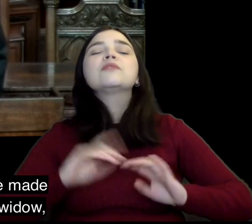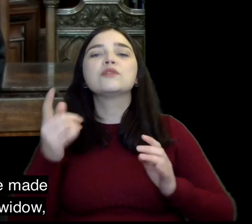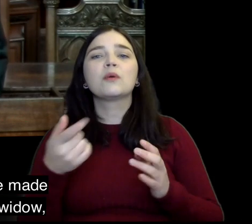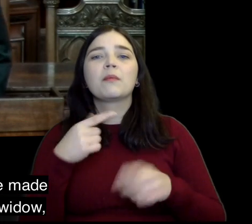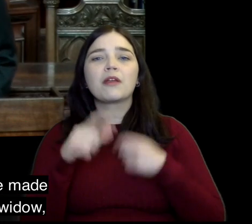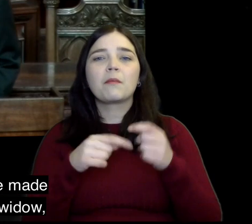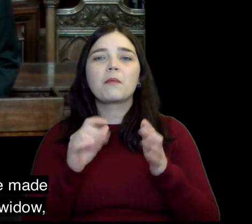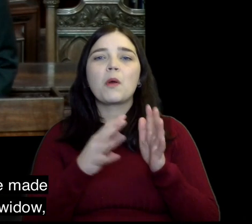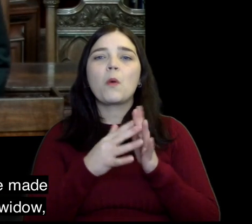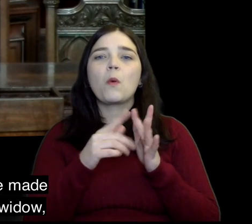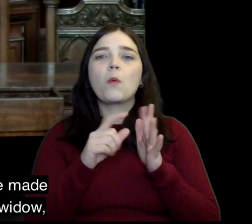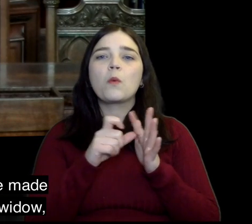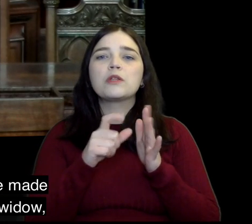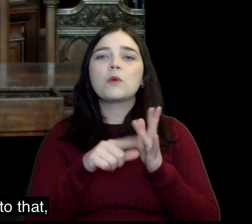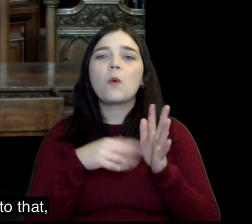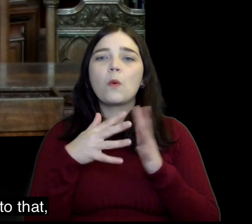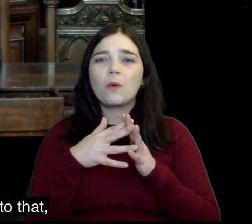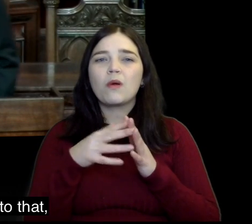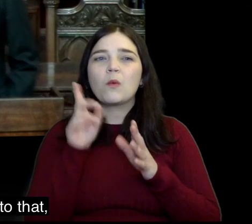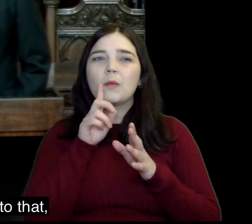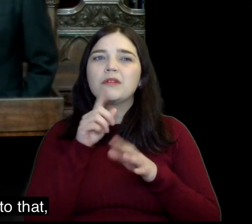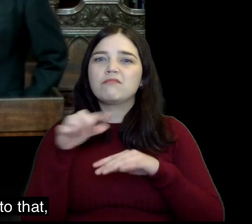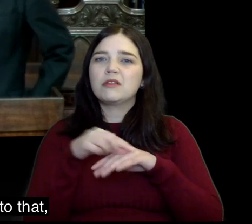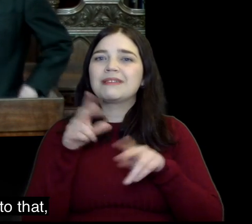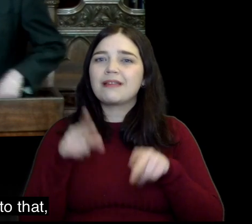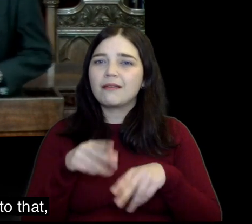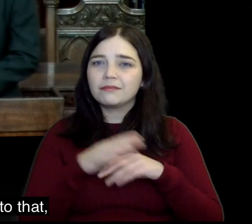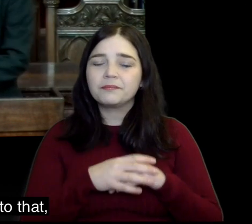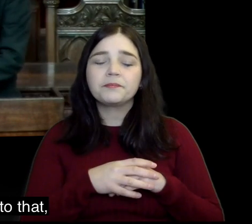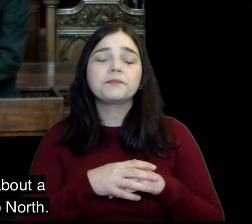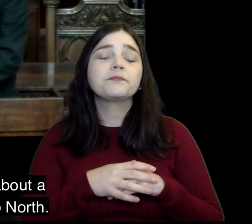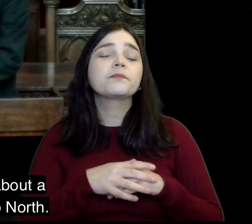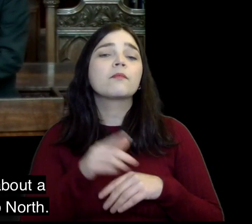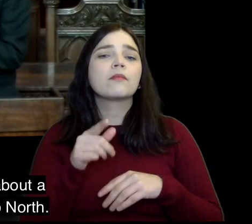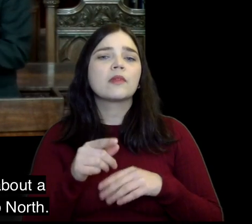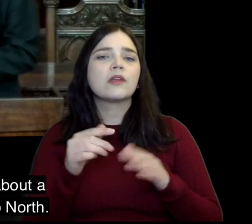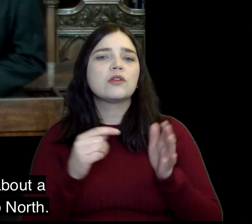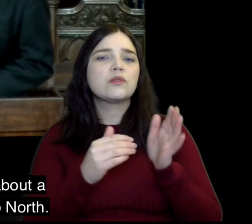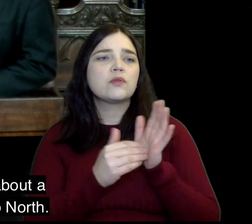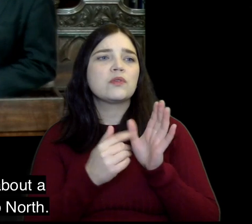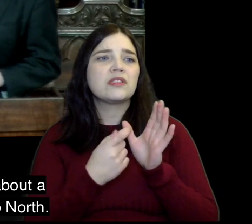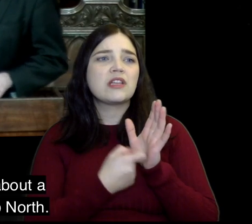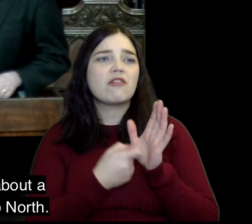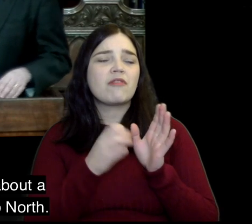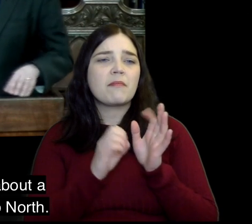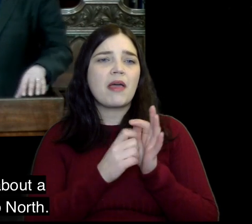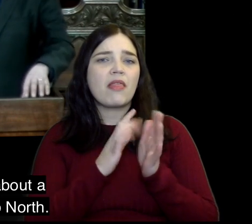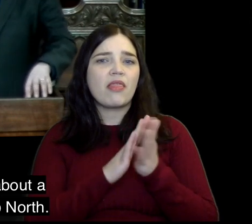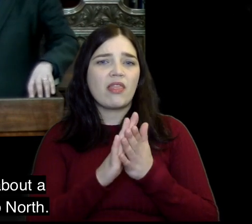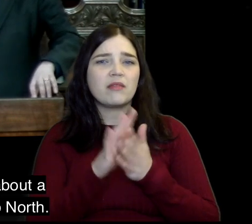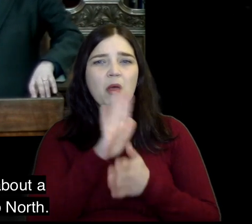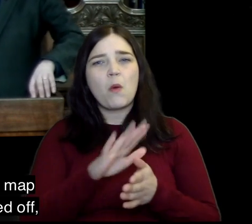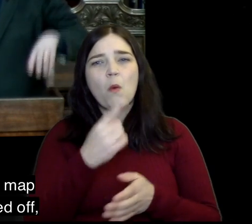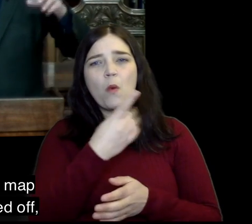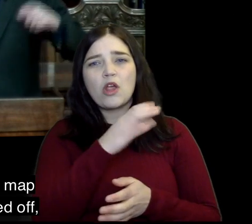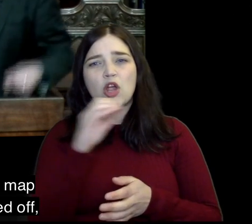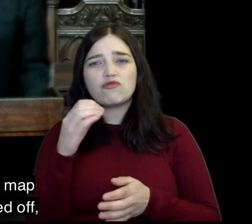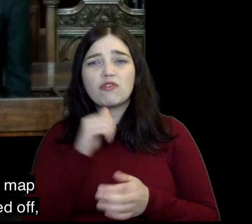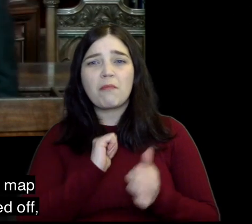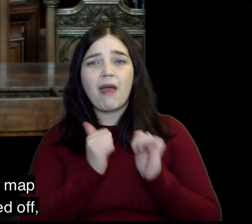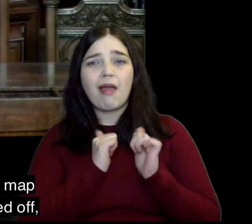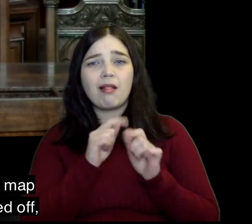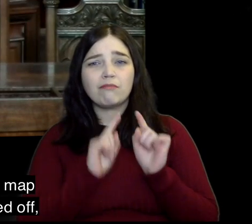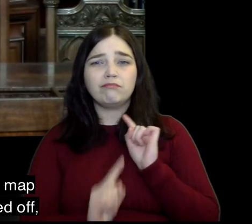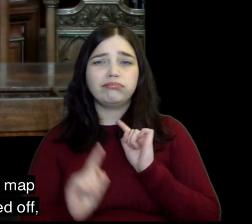and he was to be made dependent on a widow but there's more to that Zarephath was about 100